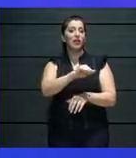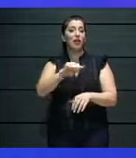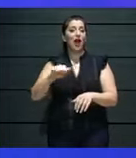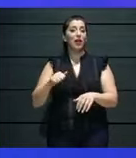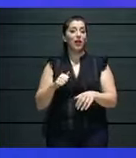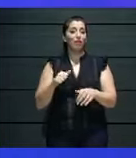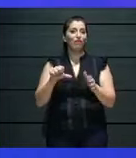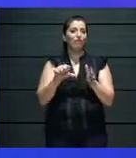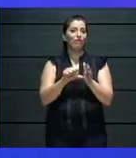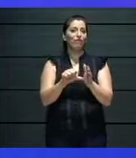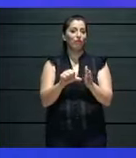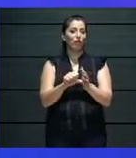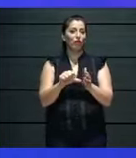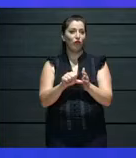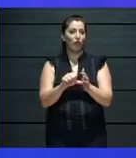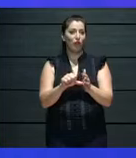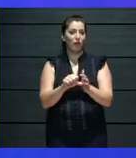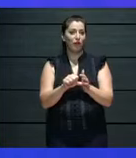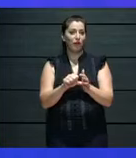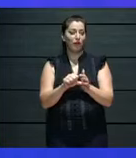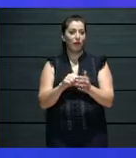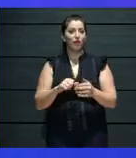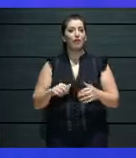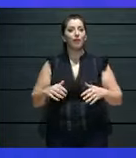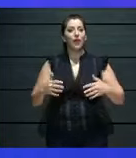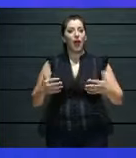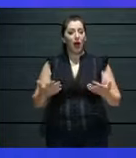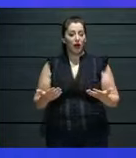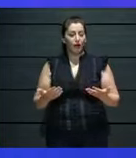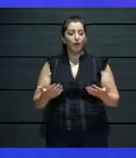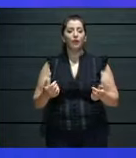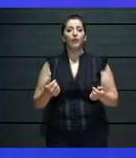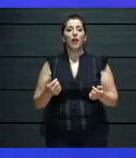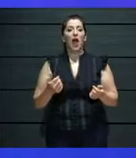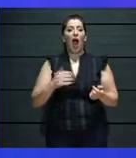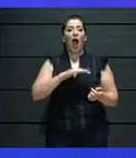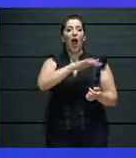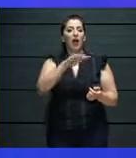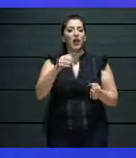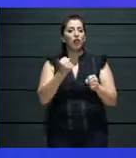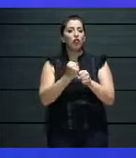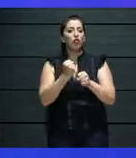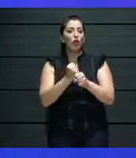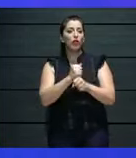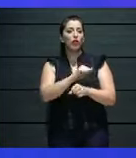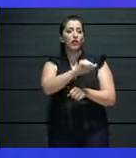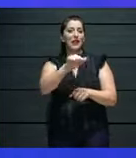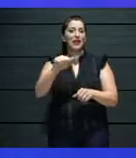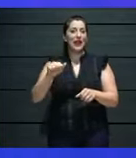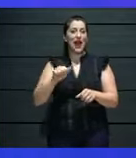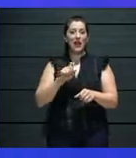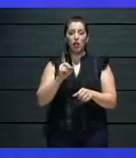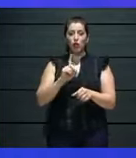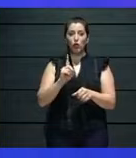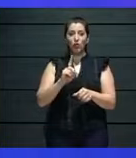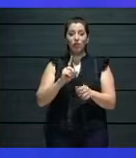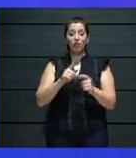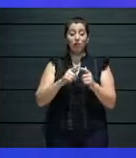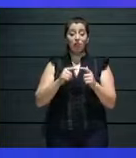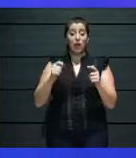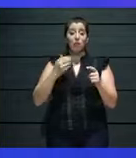Art Council Malta's remit. Our remit is, this pandemic on, is